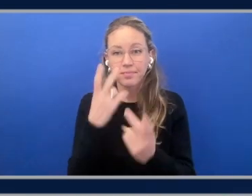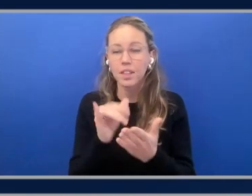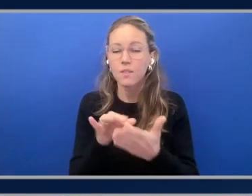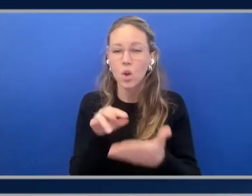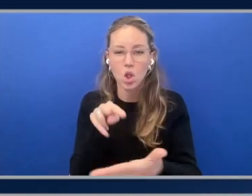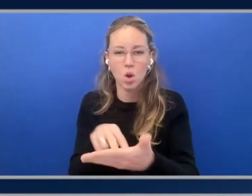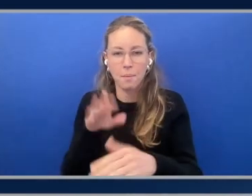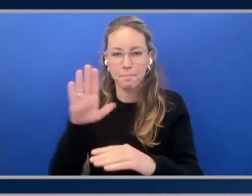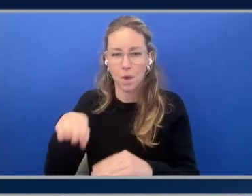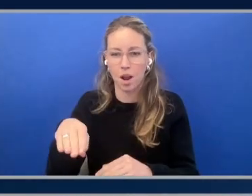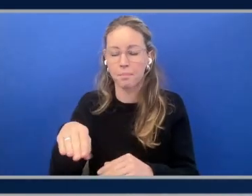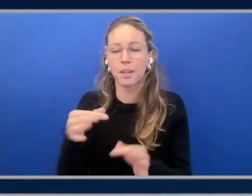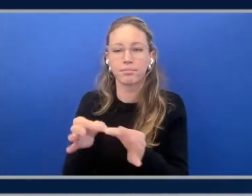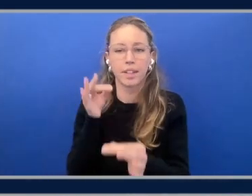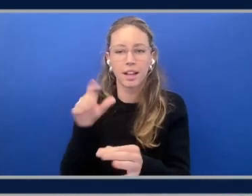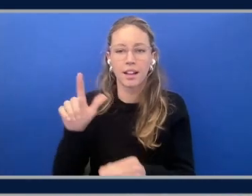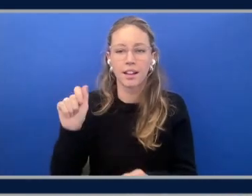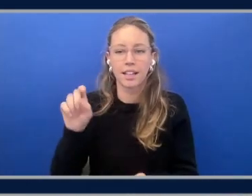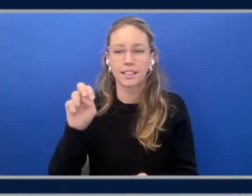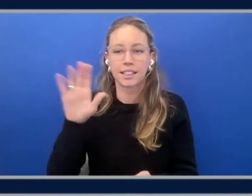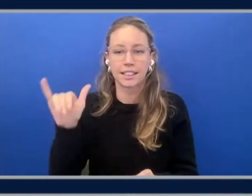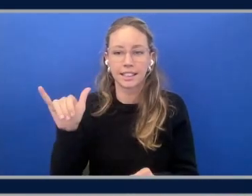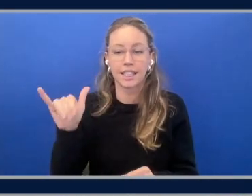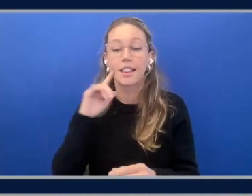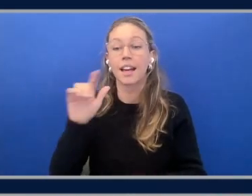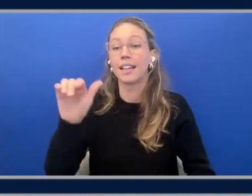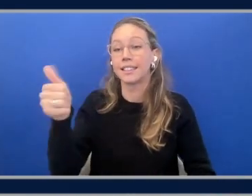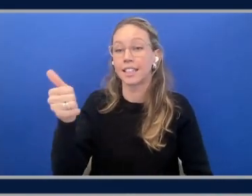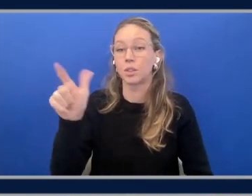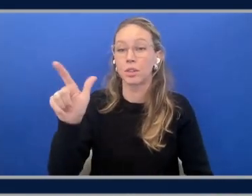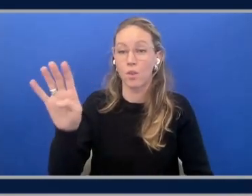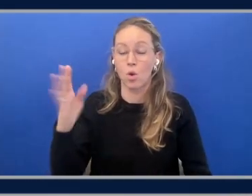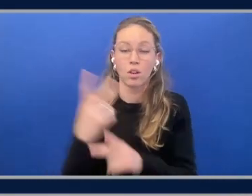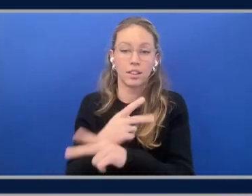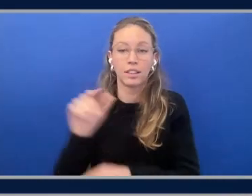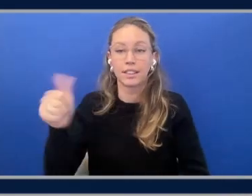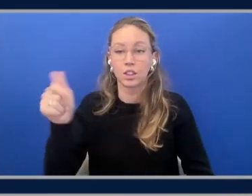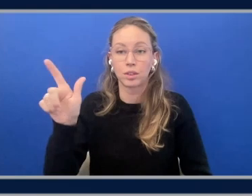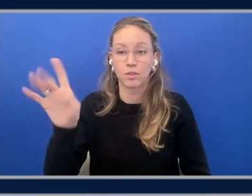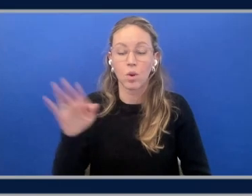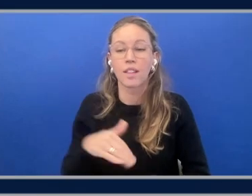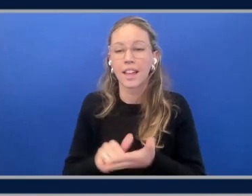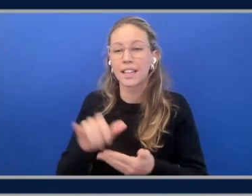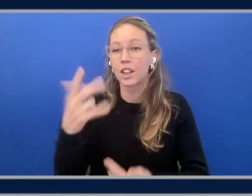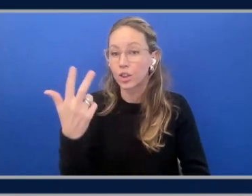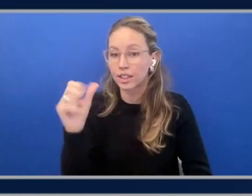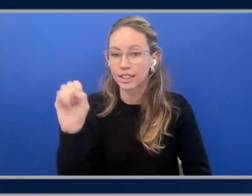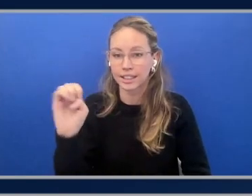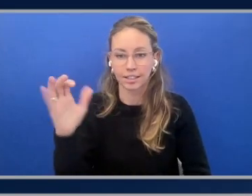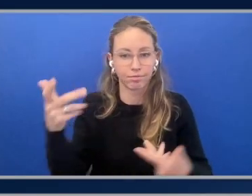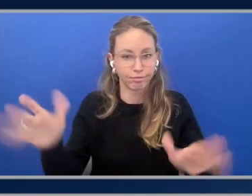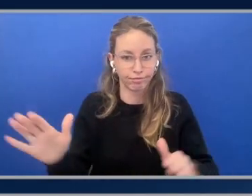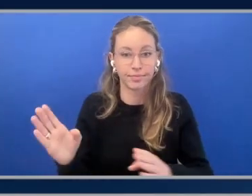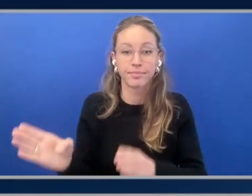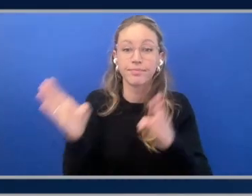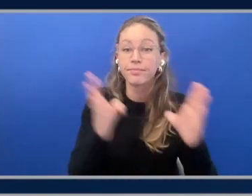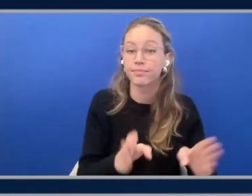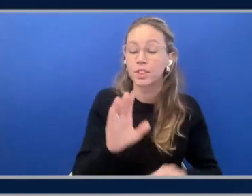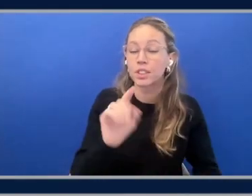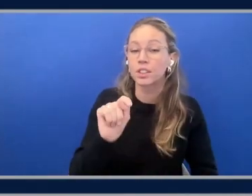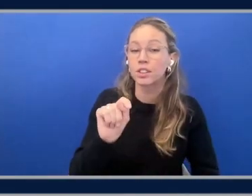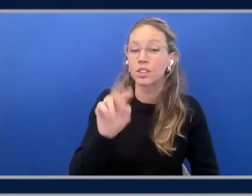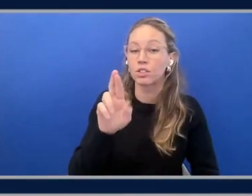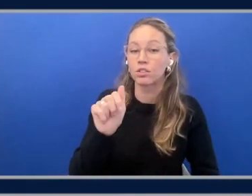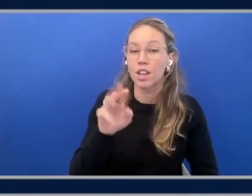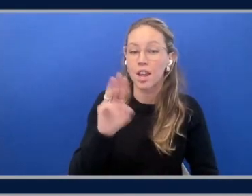bottom, the latency on Tranium 2 for this 1024 by 1024 generation, three seconds. Pretty good. And Tranium 1, 8